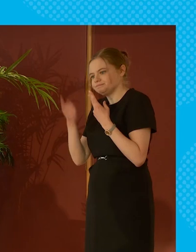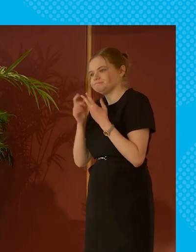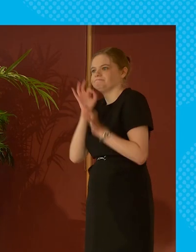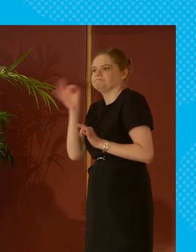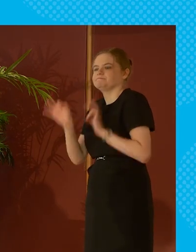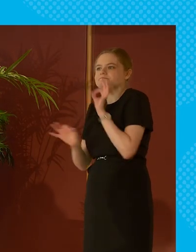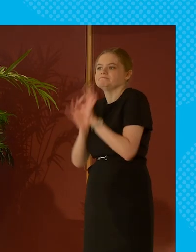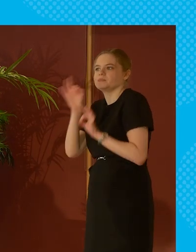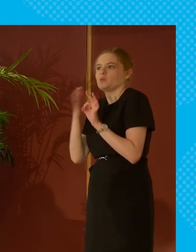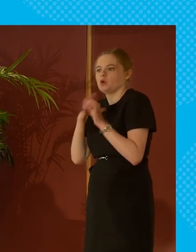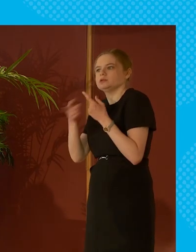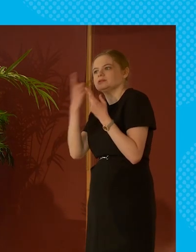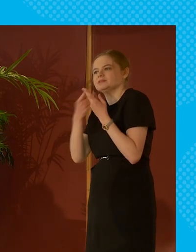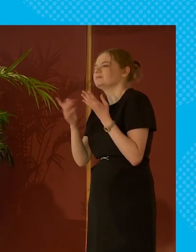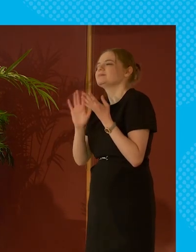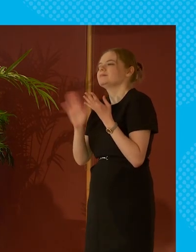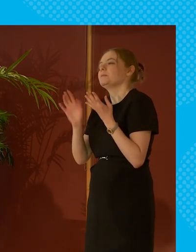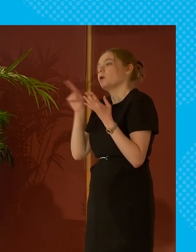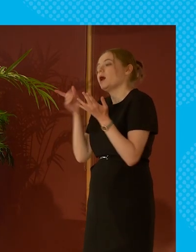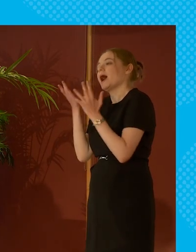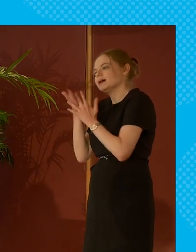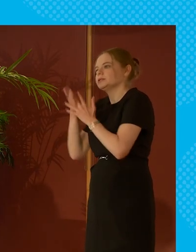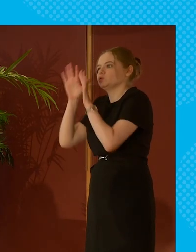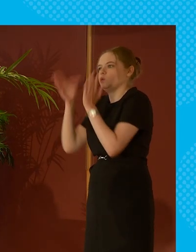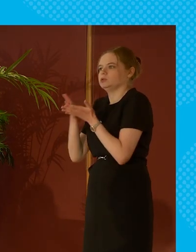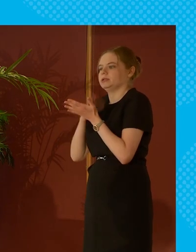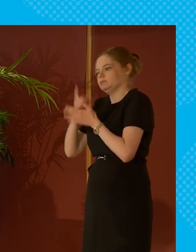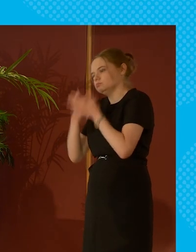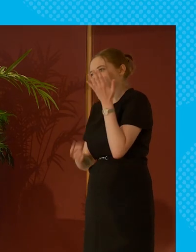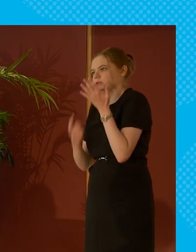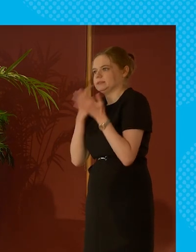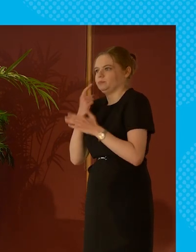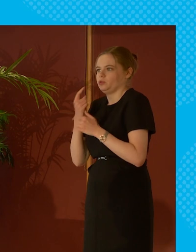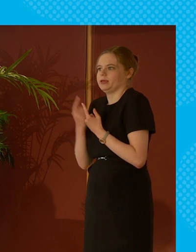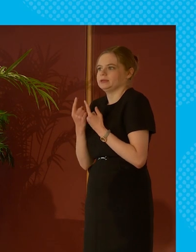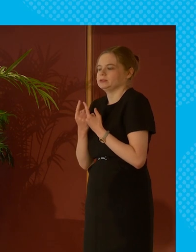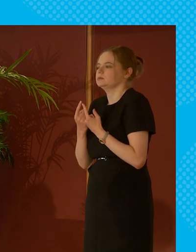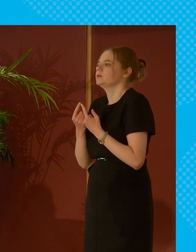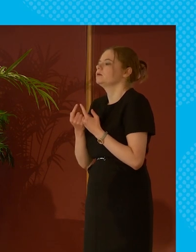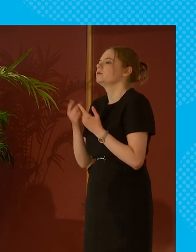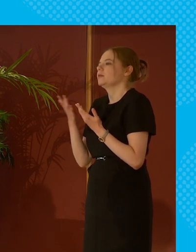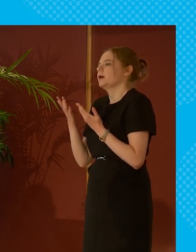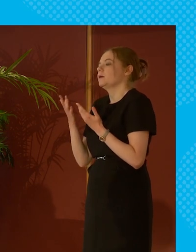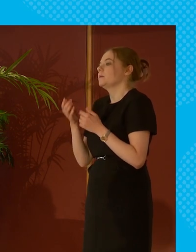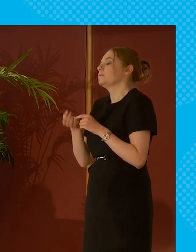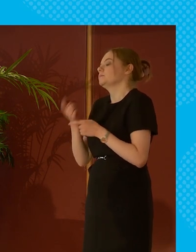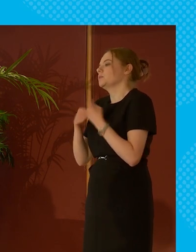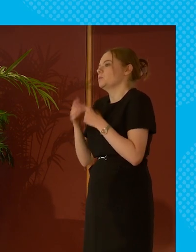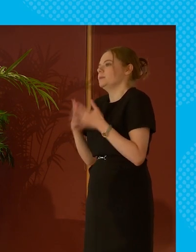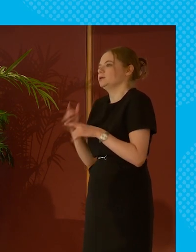but to be able to access the world you need those simple things and i think that coming back to that point around